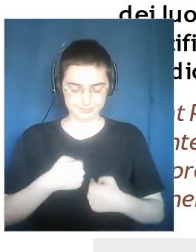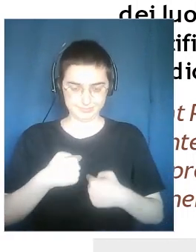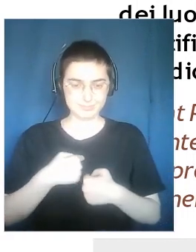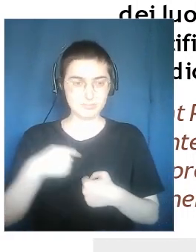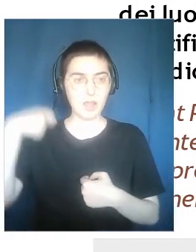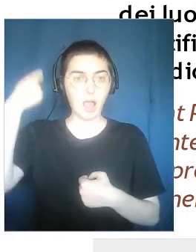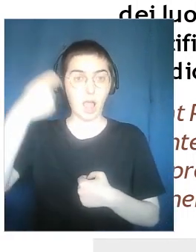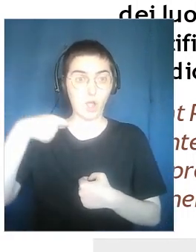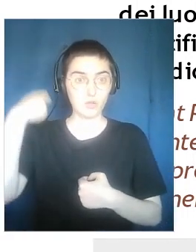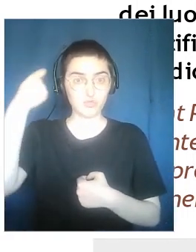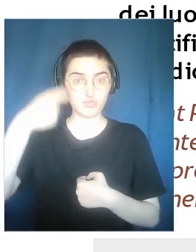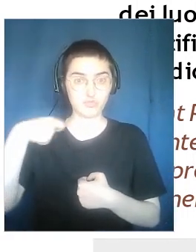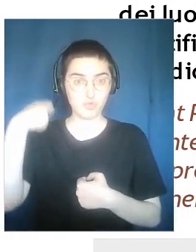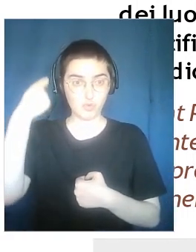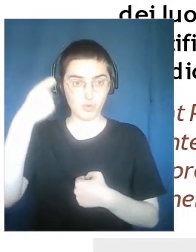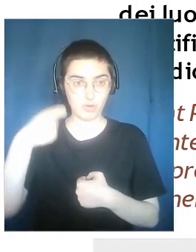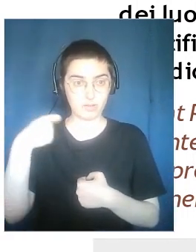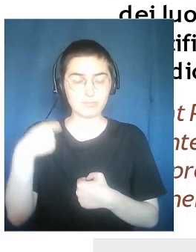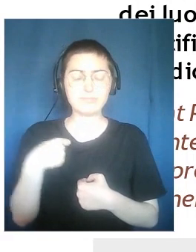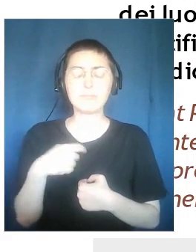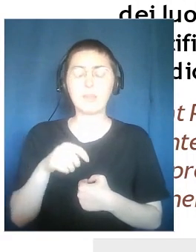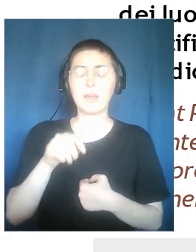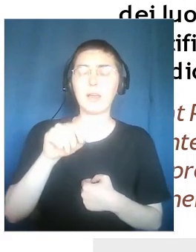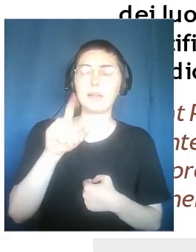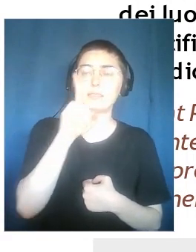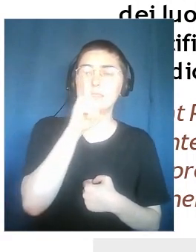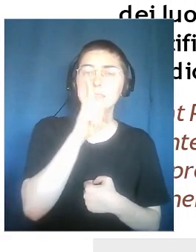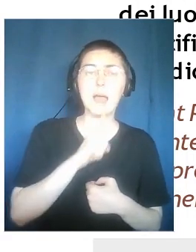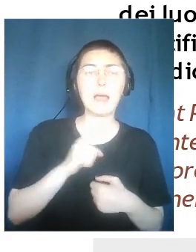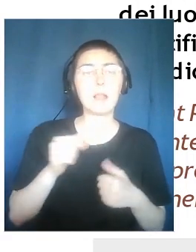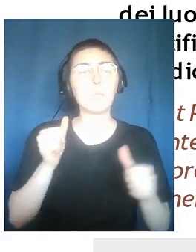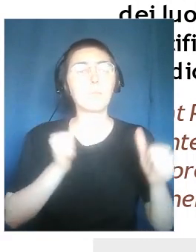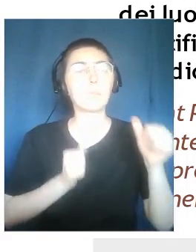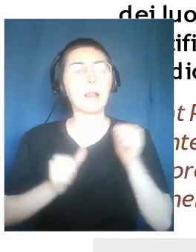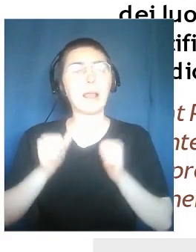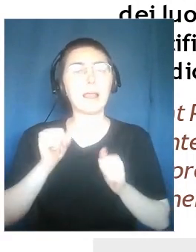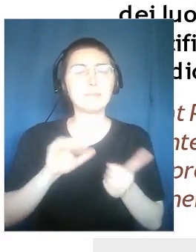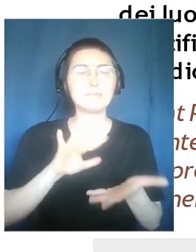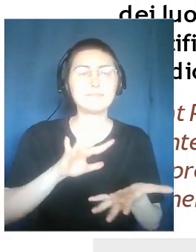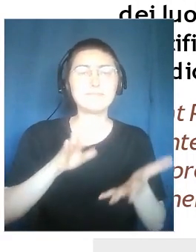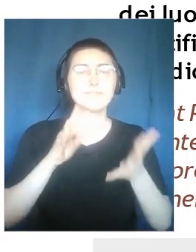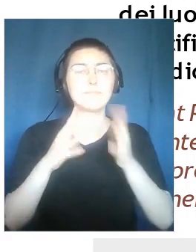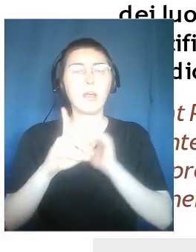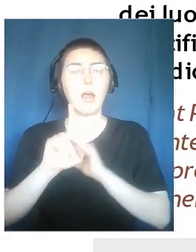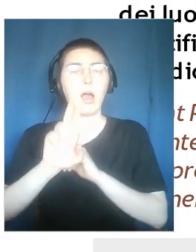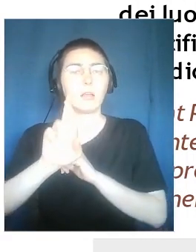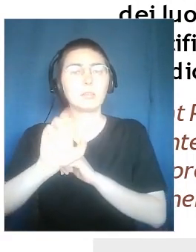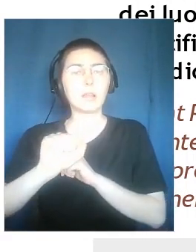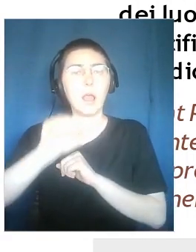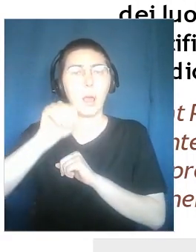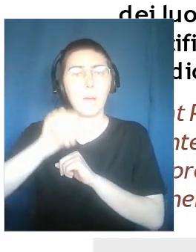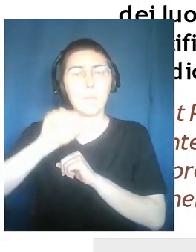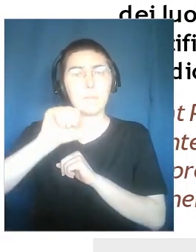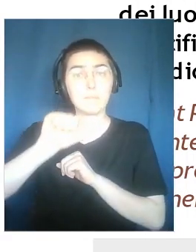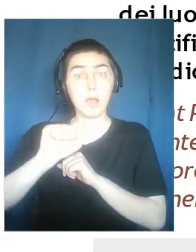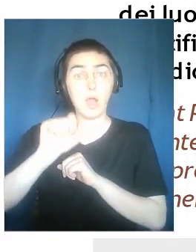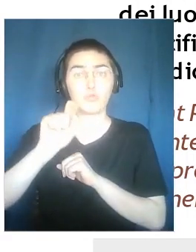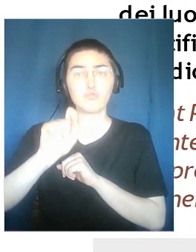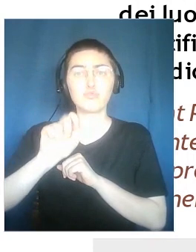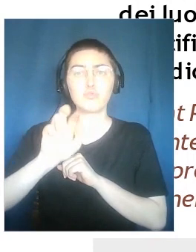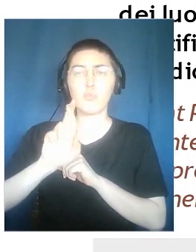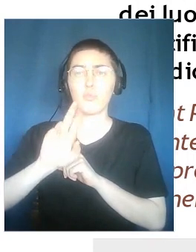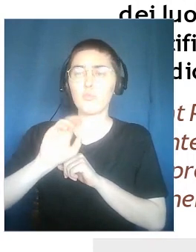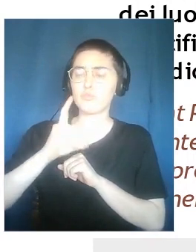dramaturgy of places. So dramaturgy create a sequence of potential